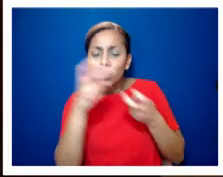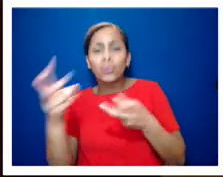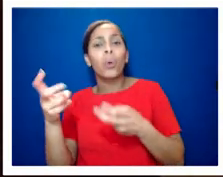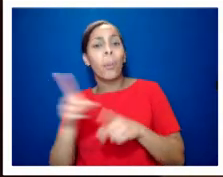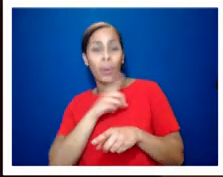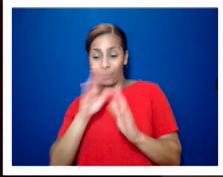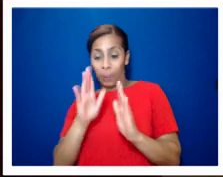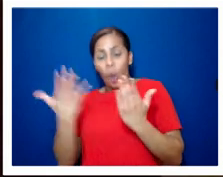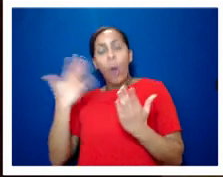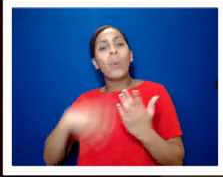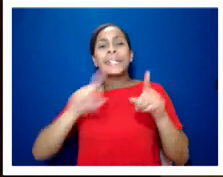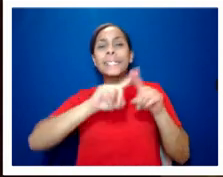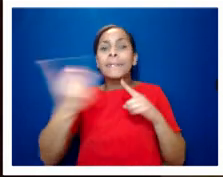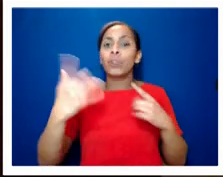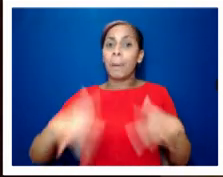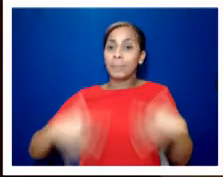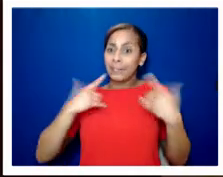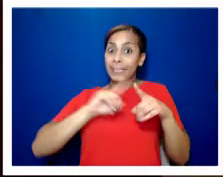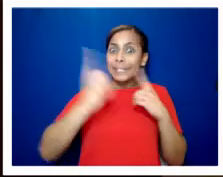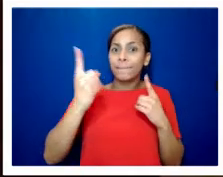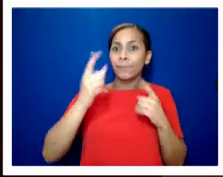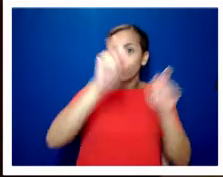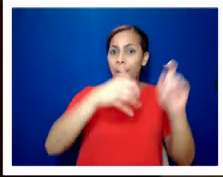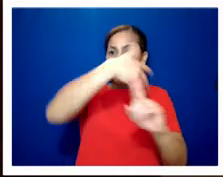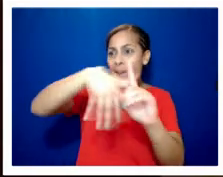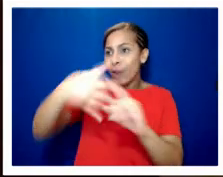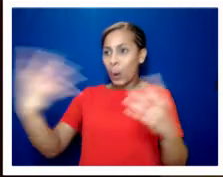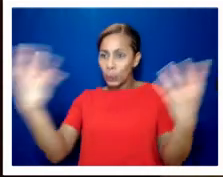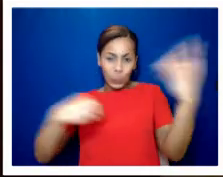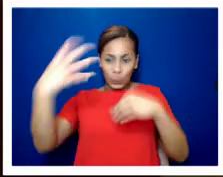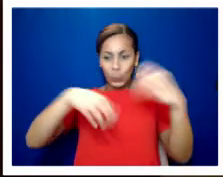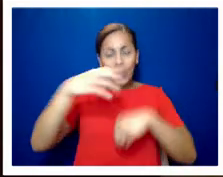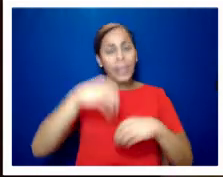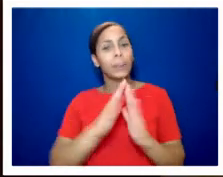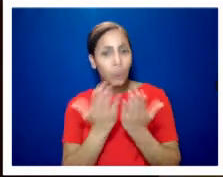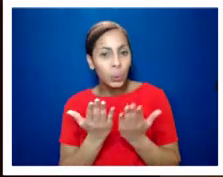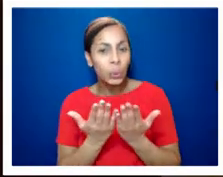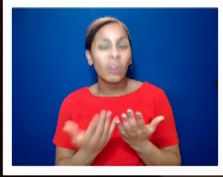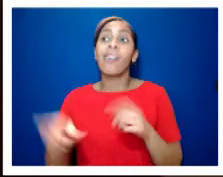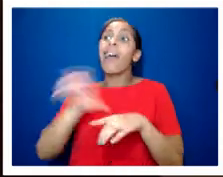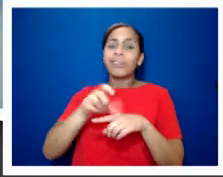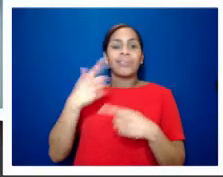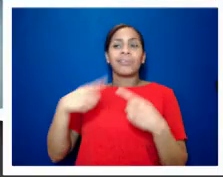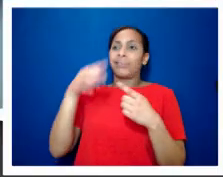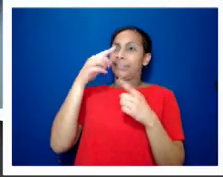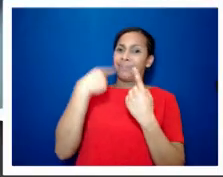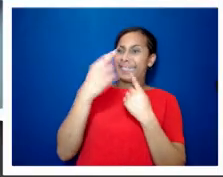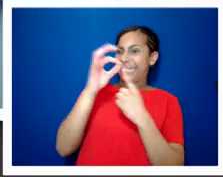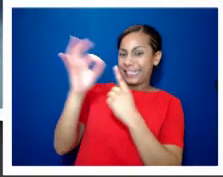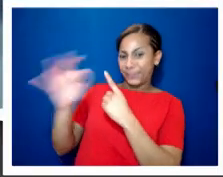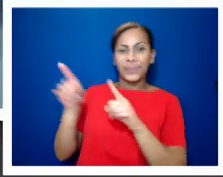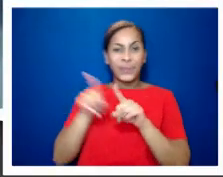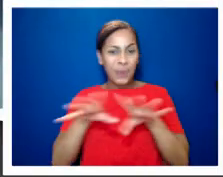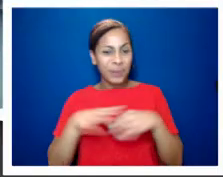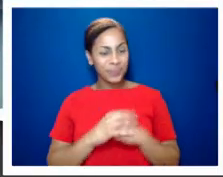i could in the story um so that was very helpful and then the interviews on top of that as well yeah great it actually links in with one of the questions